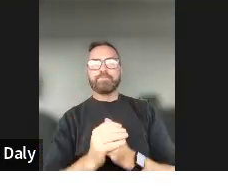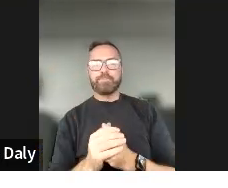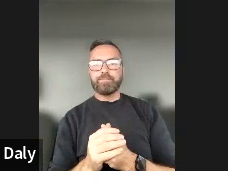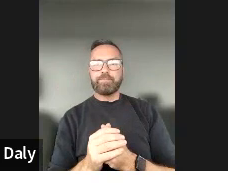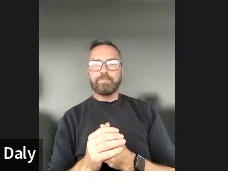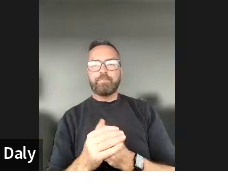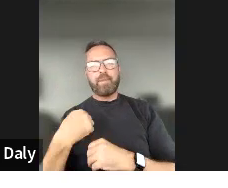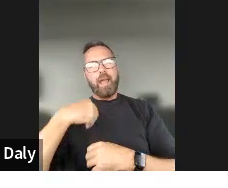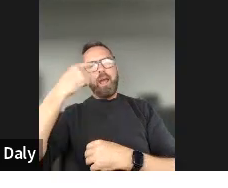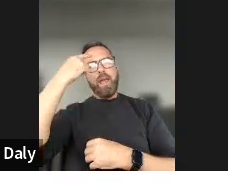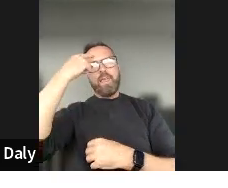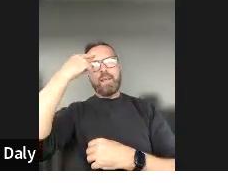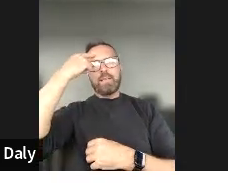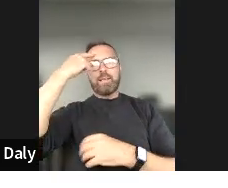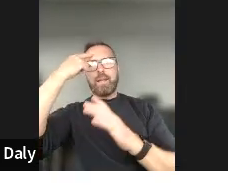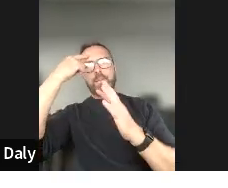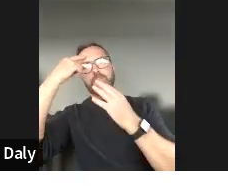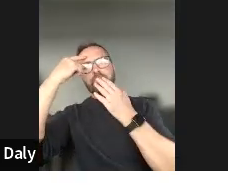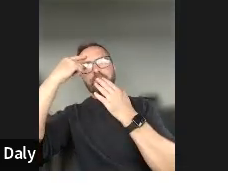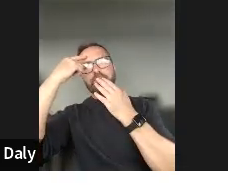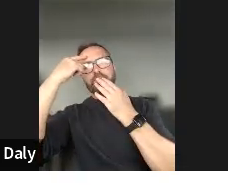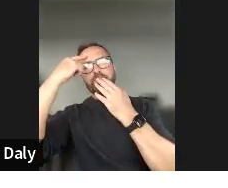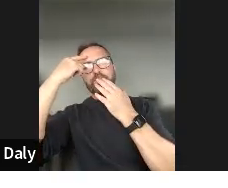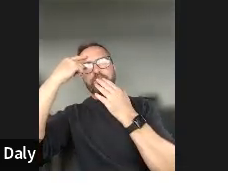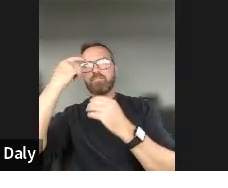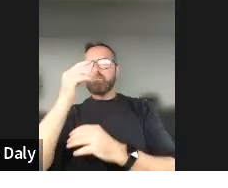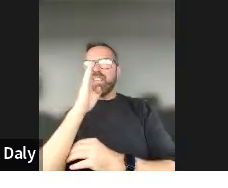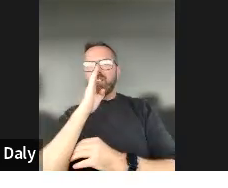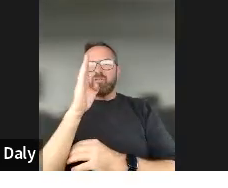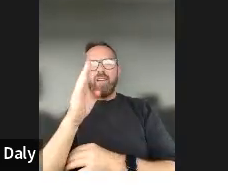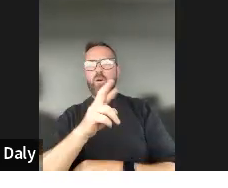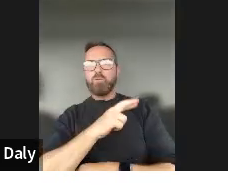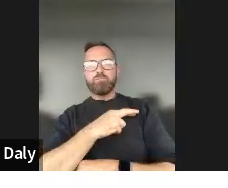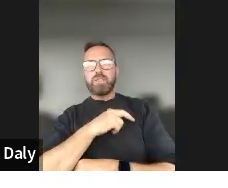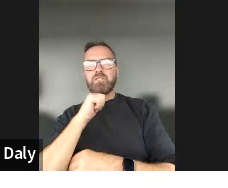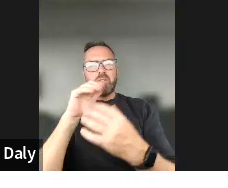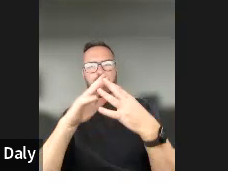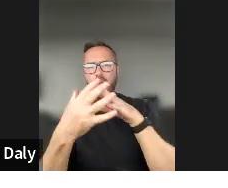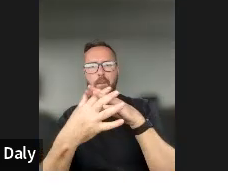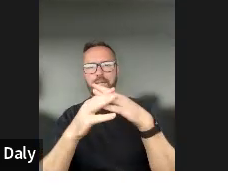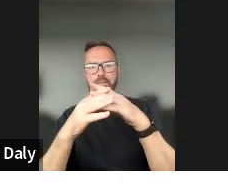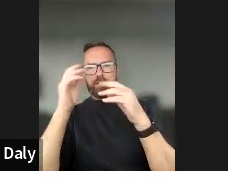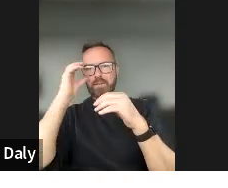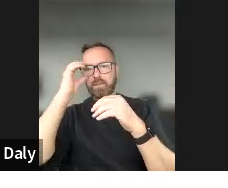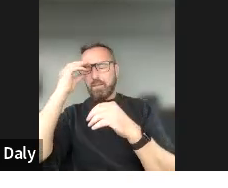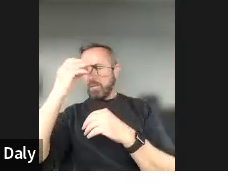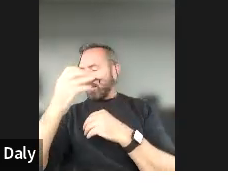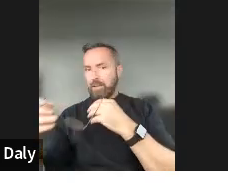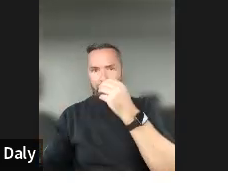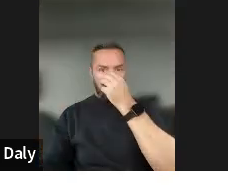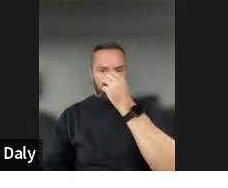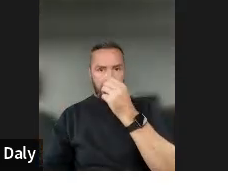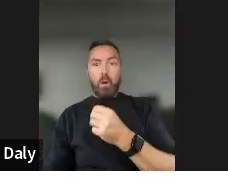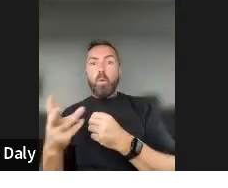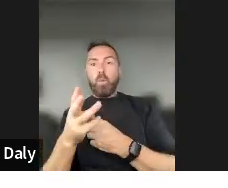i think that uh it's pretty straightforward and you will be able to see the q a in your screen so